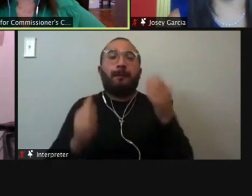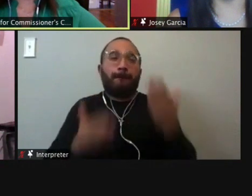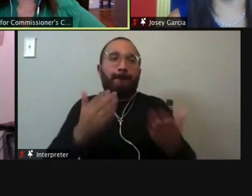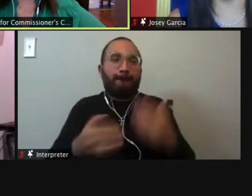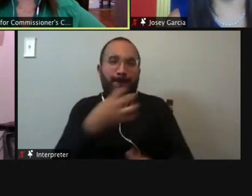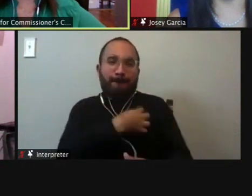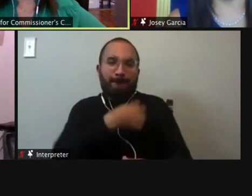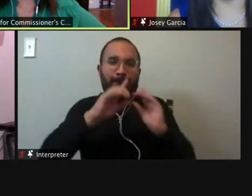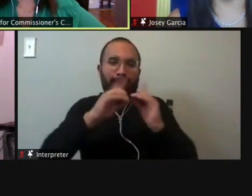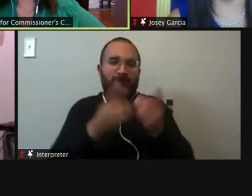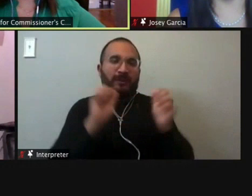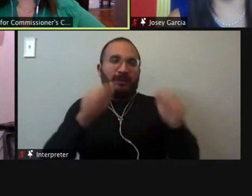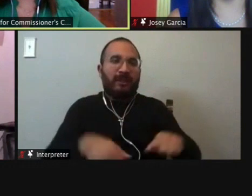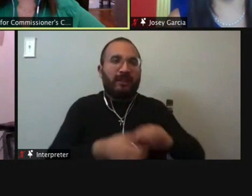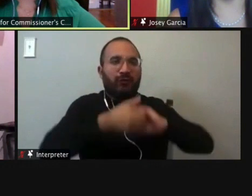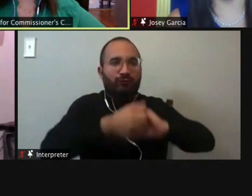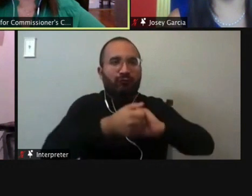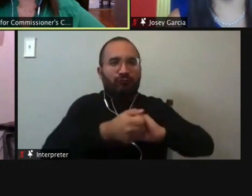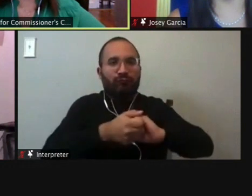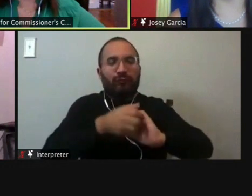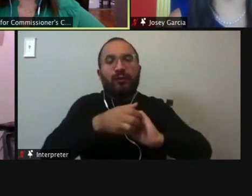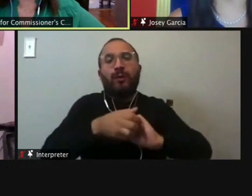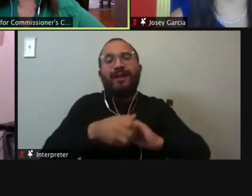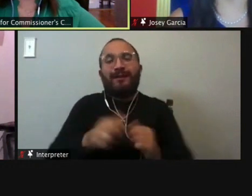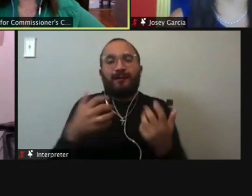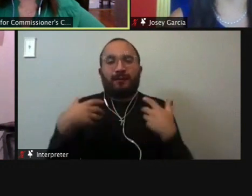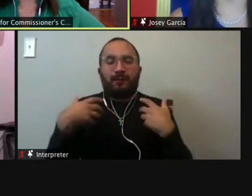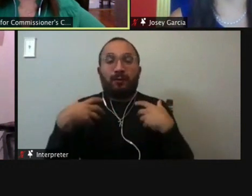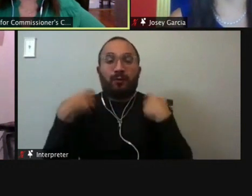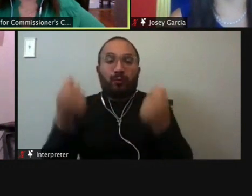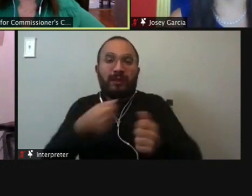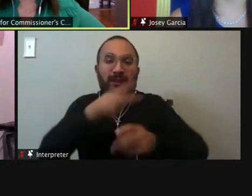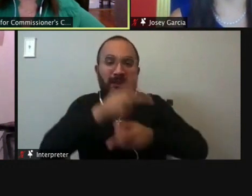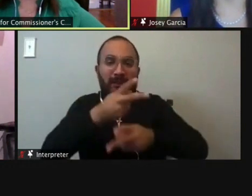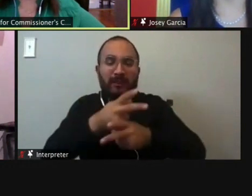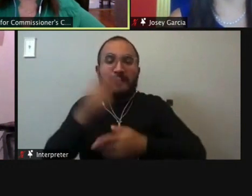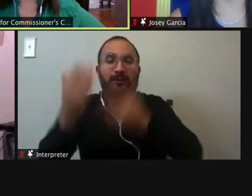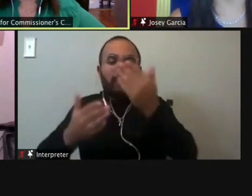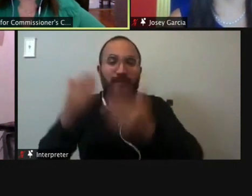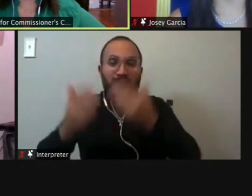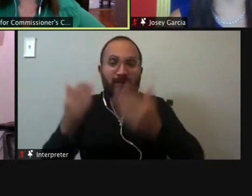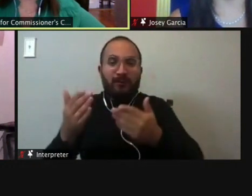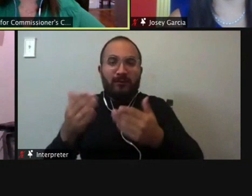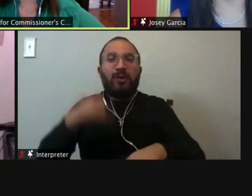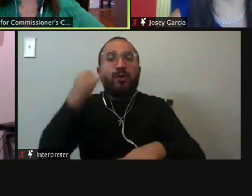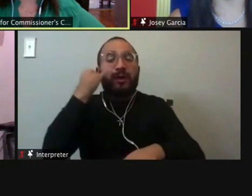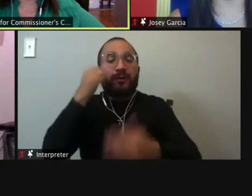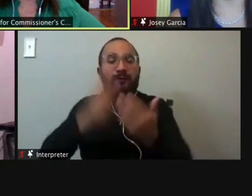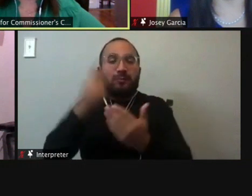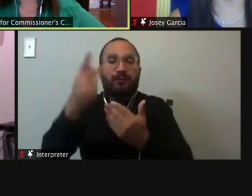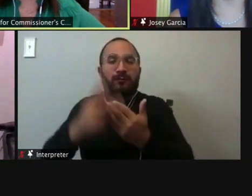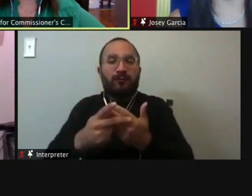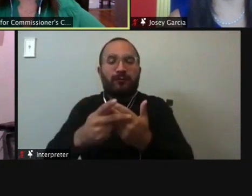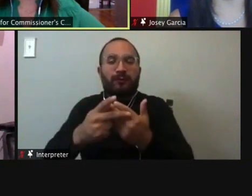and then they could work in conjunction with center for healthcare services so that when an inmate that's potentially doing this program is released, they have an